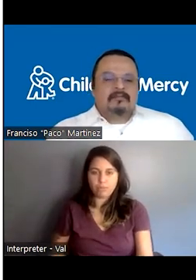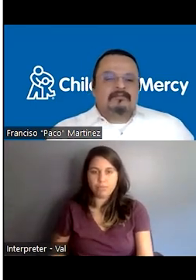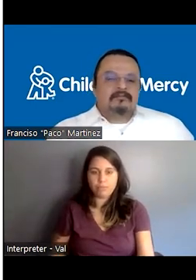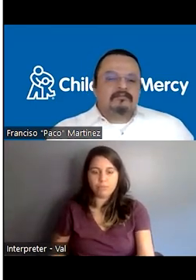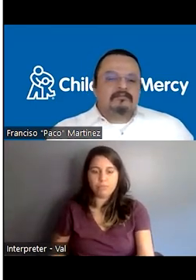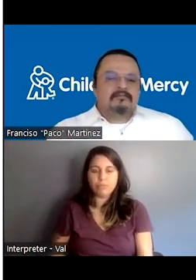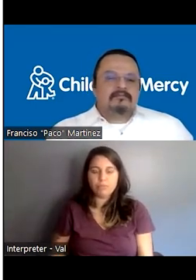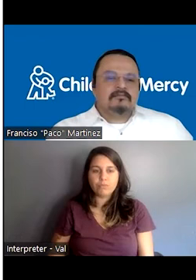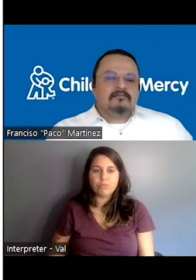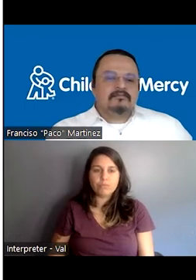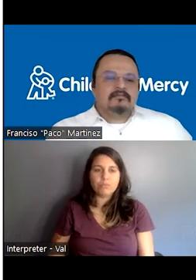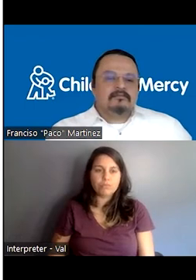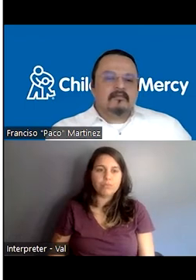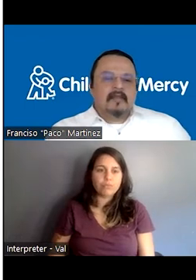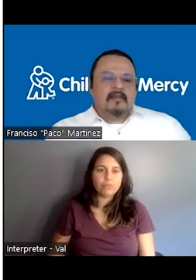um,